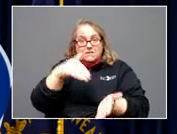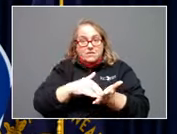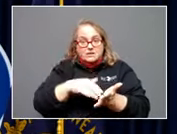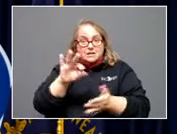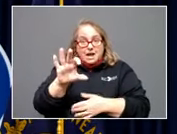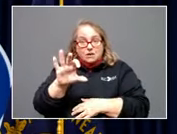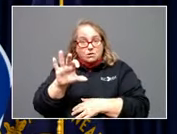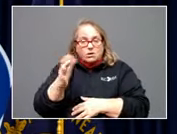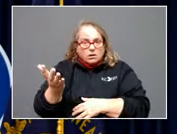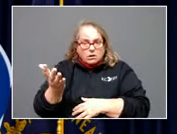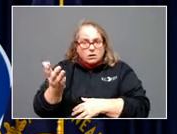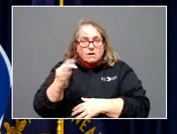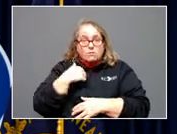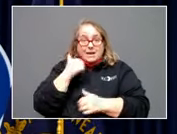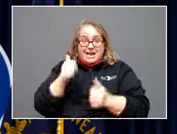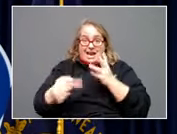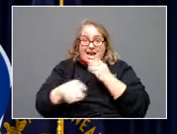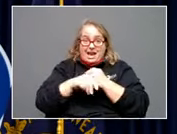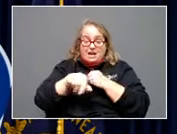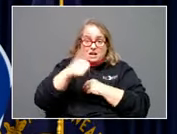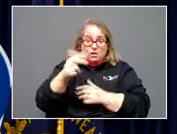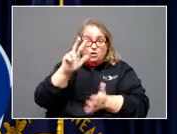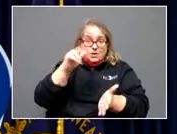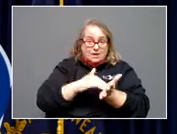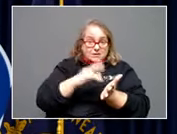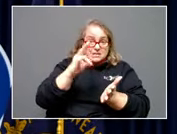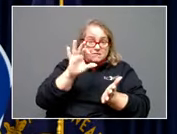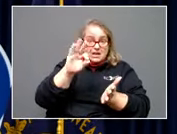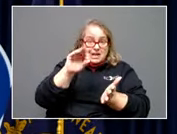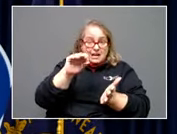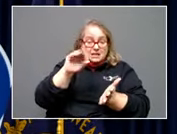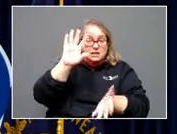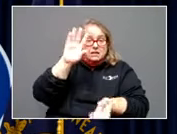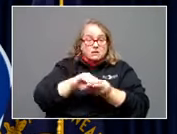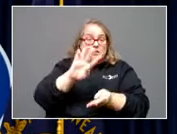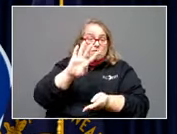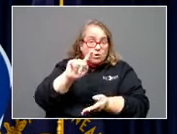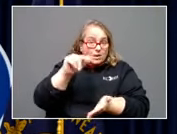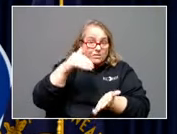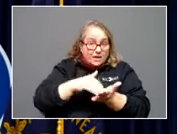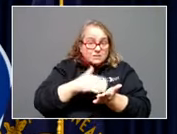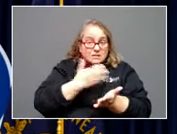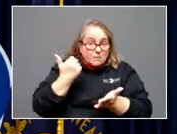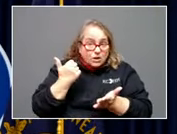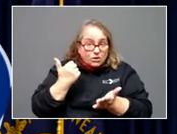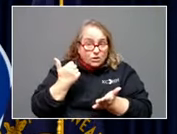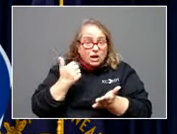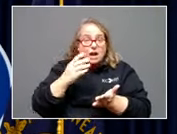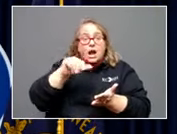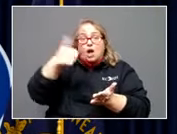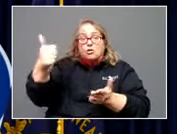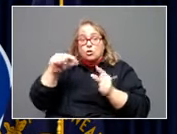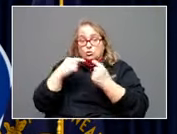,790, on top of that, we're a little over $41,000. We have a couple more groups come in and do